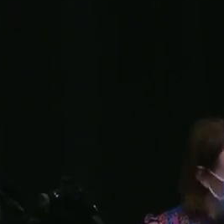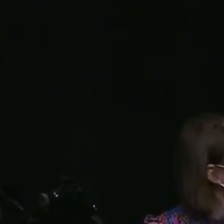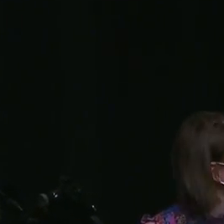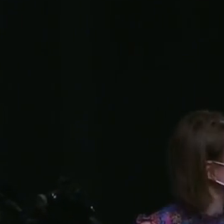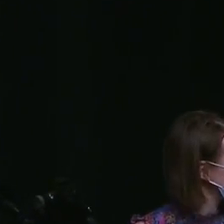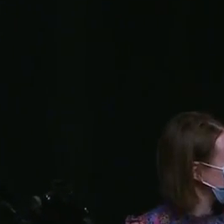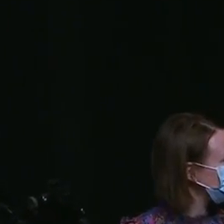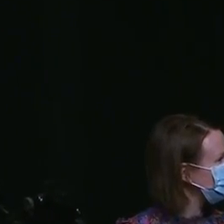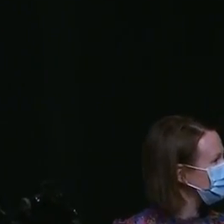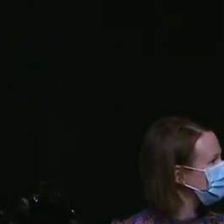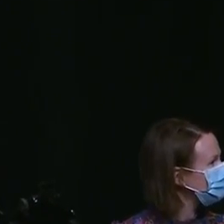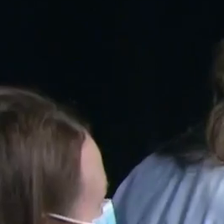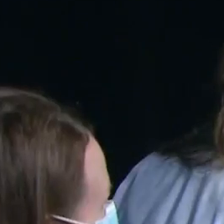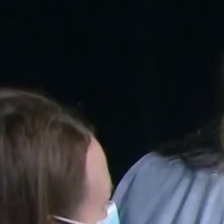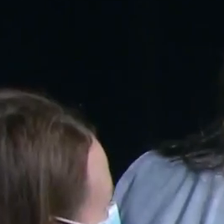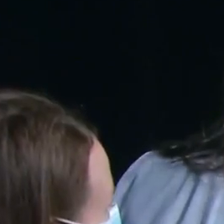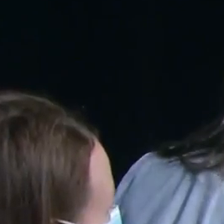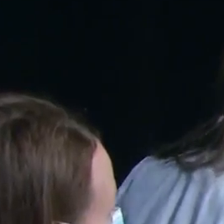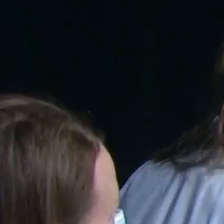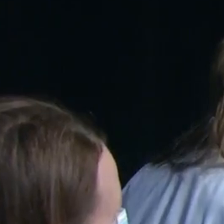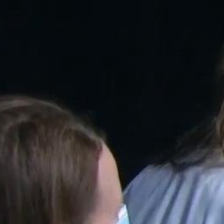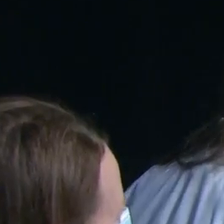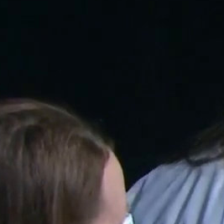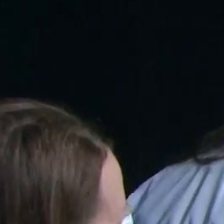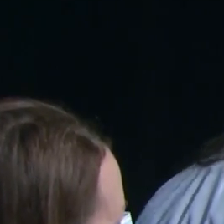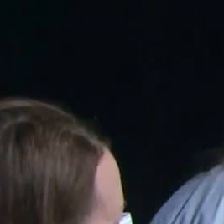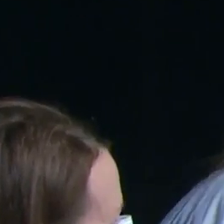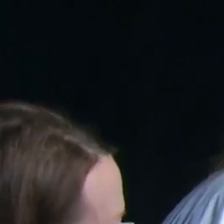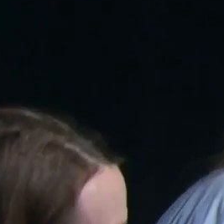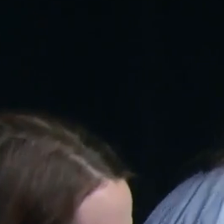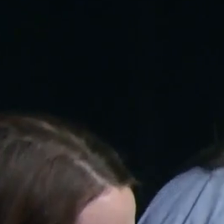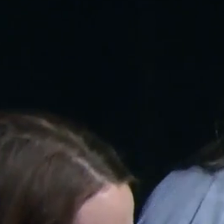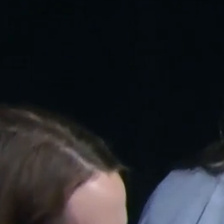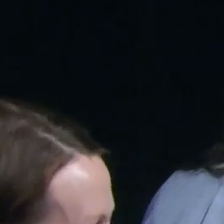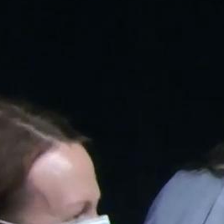Why do you need it? It's not right there. That's perfect. Good.